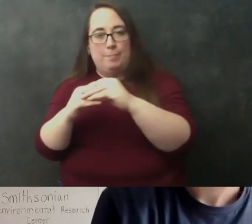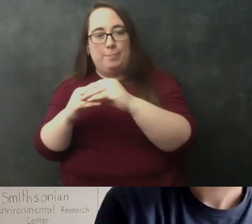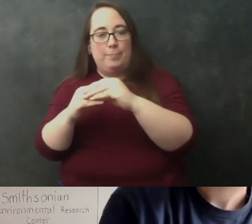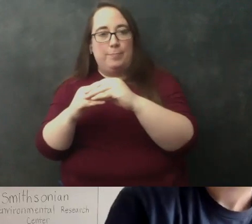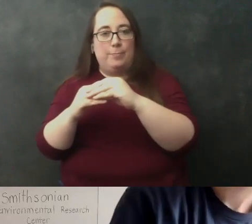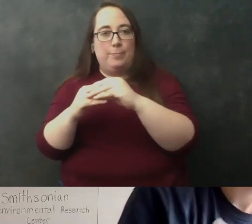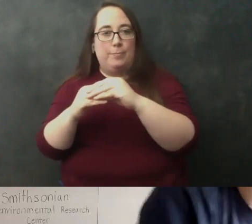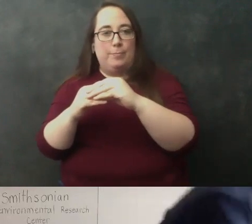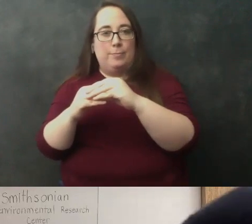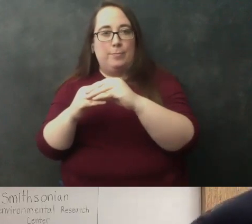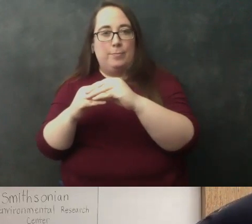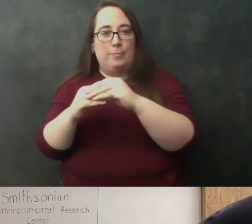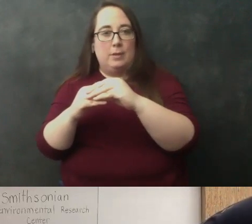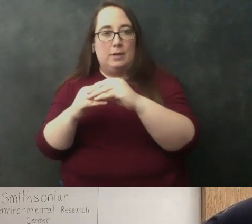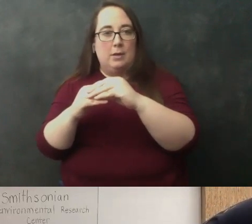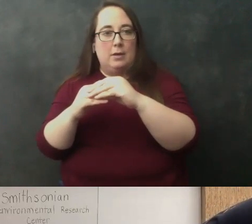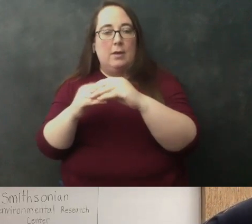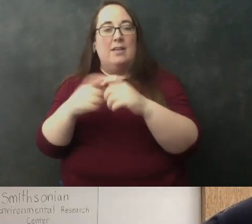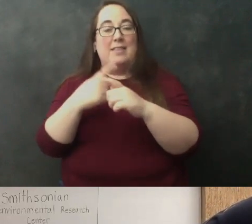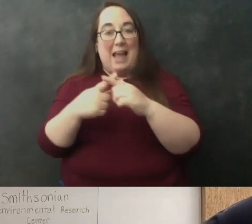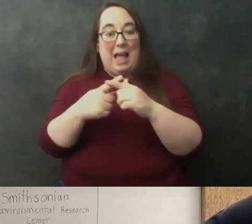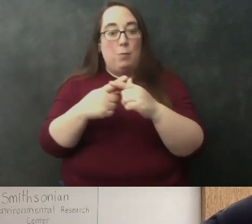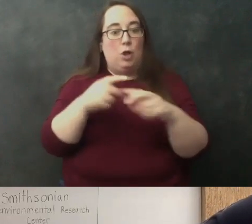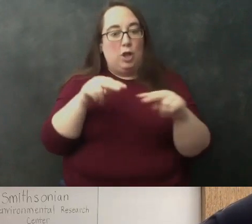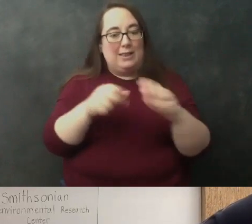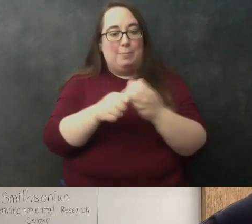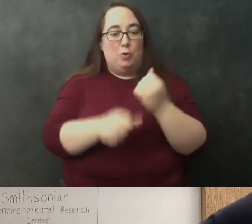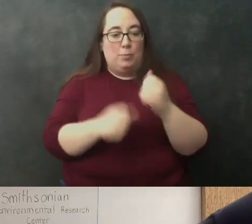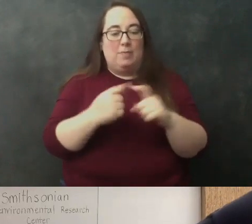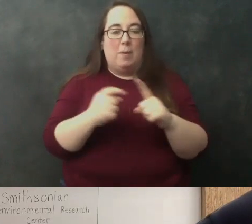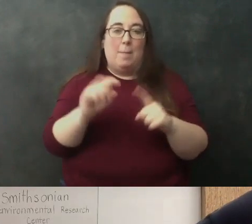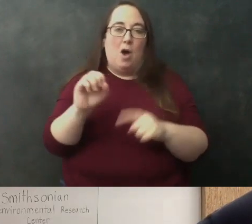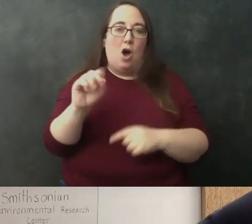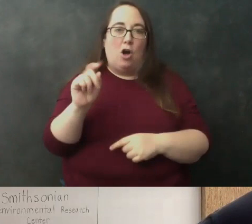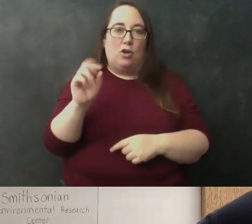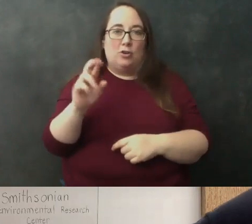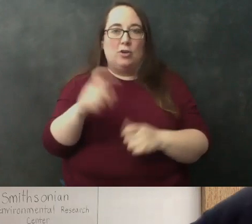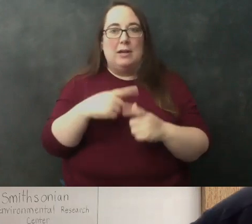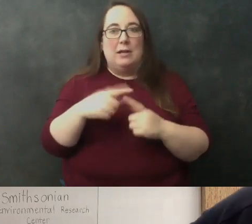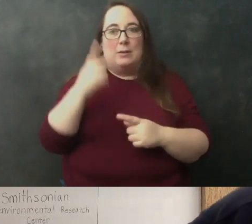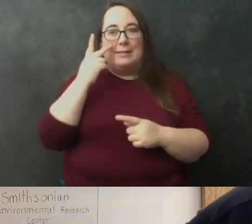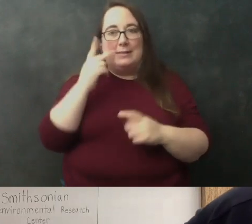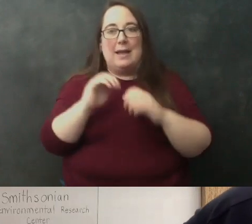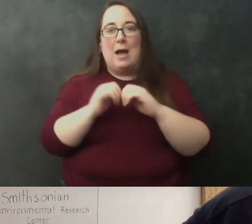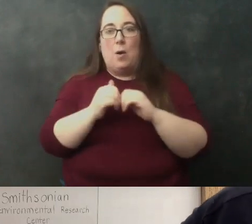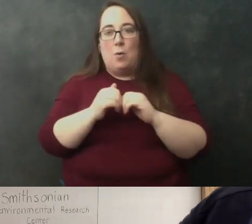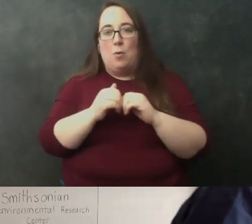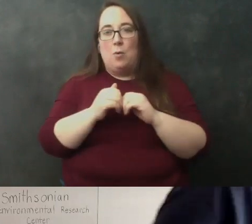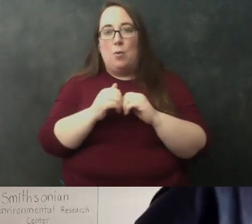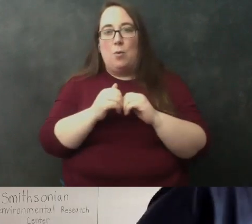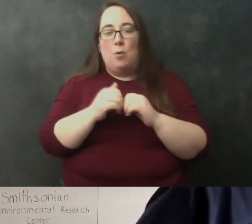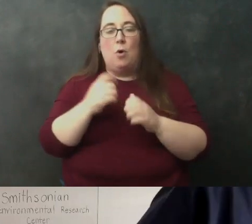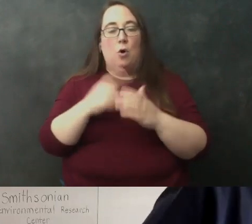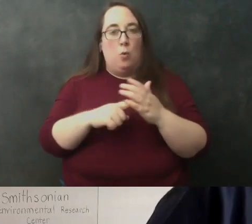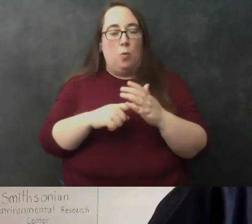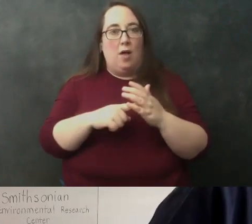from the poop of the river otter and then we can actually look at um how what what the river otter